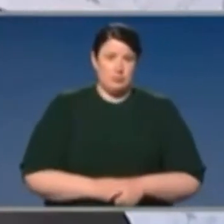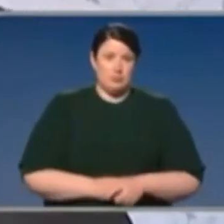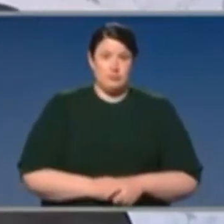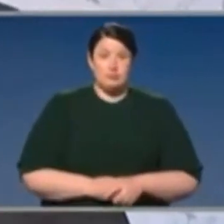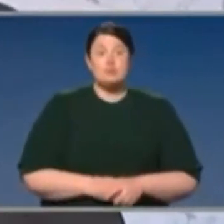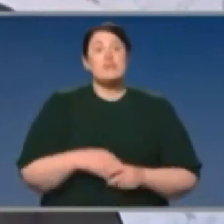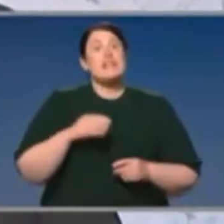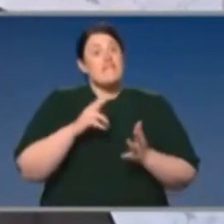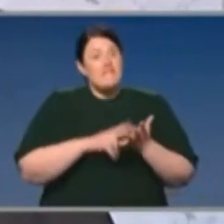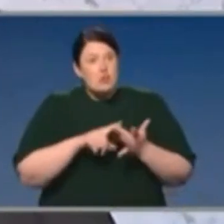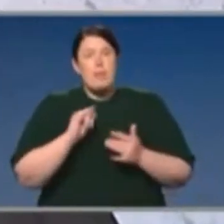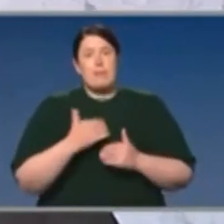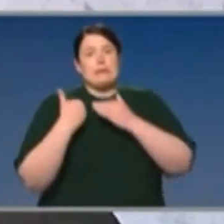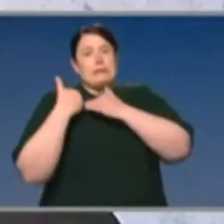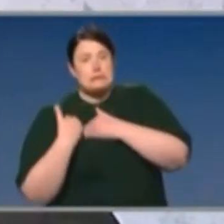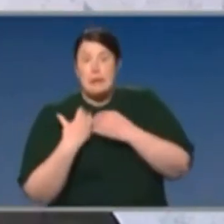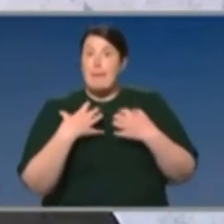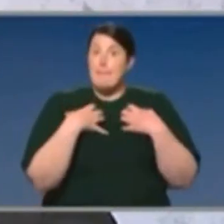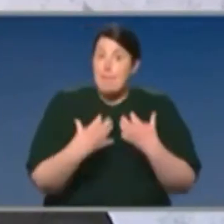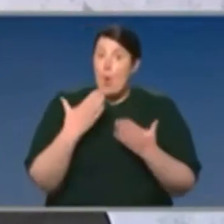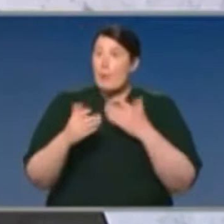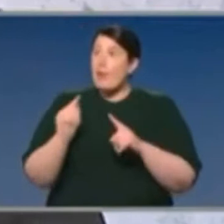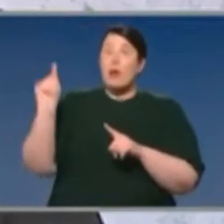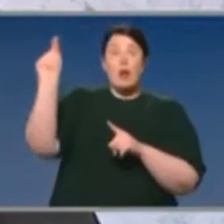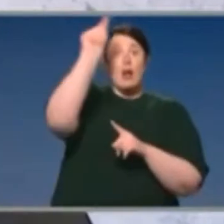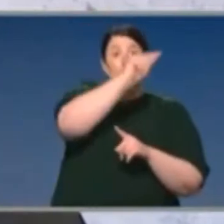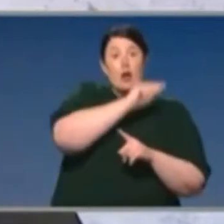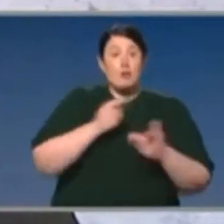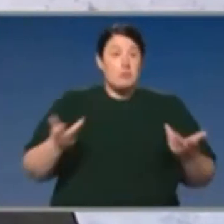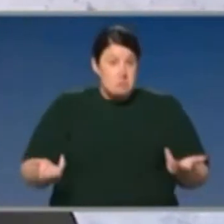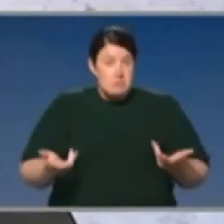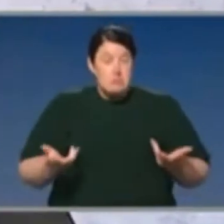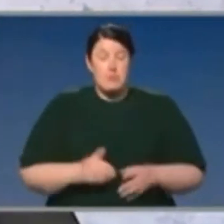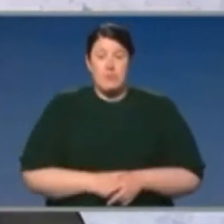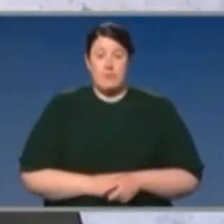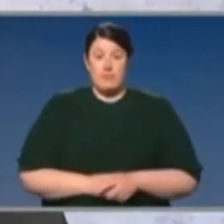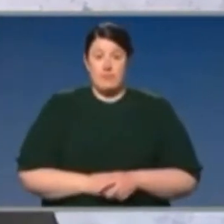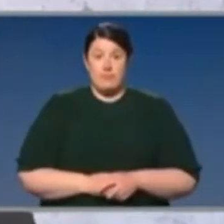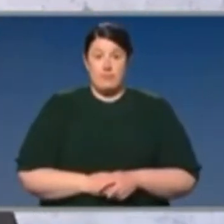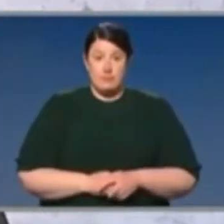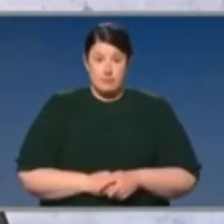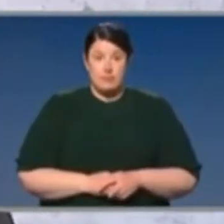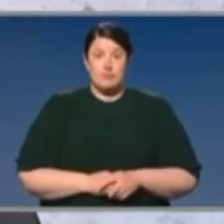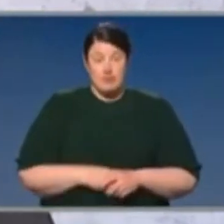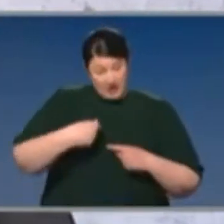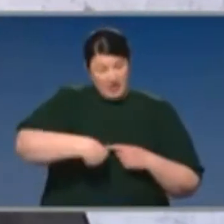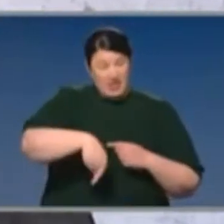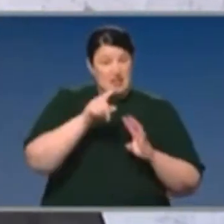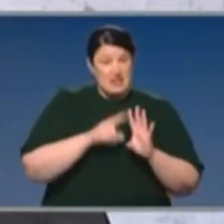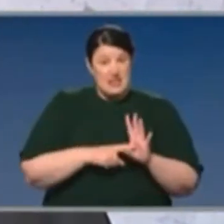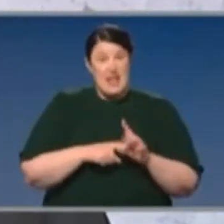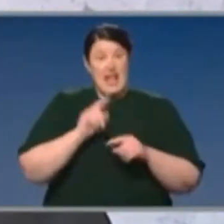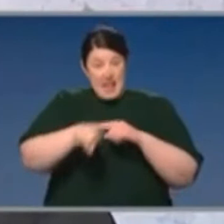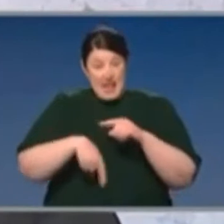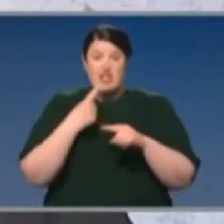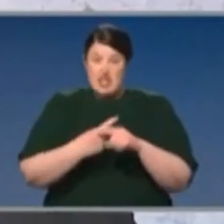that in heavier amounts as Victoria is now. And they will be drawing heavily on this over the balance of this year and I would think